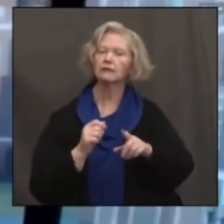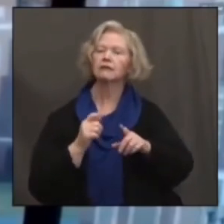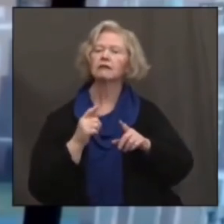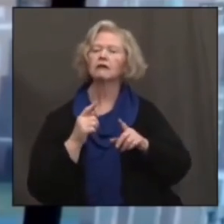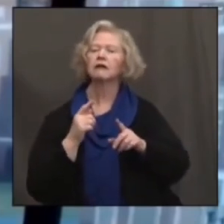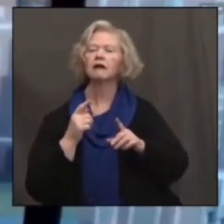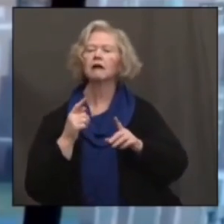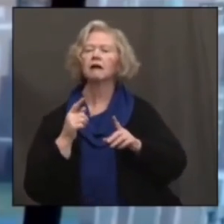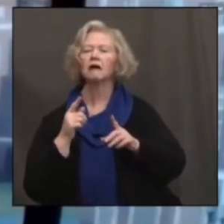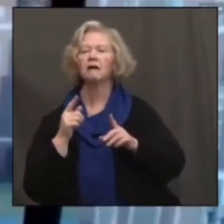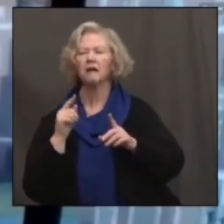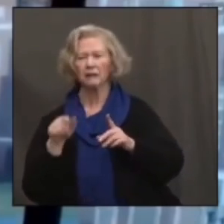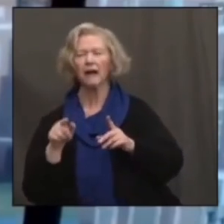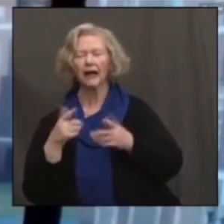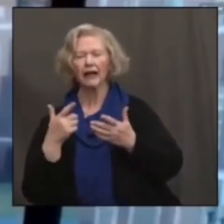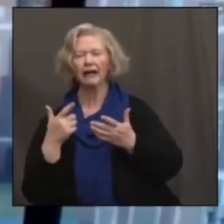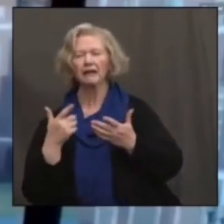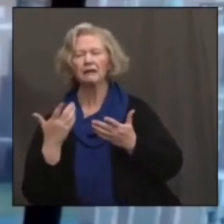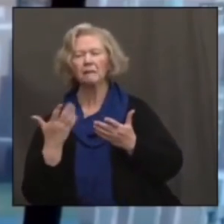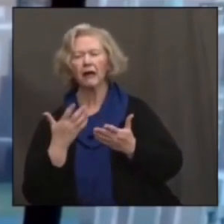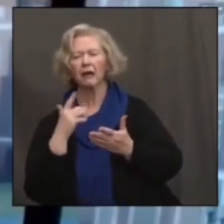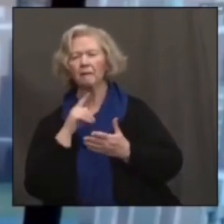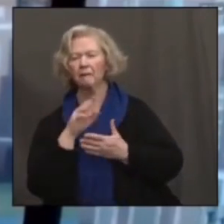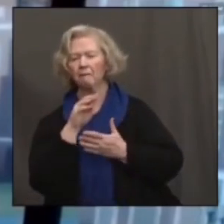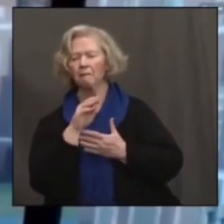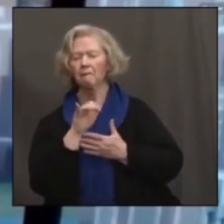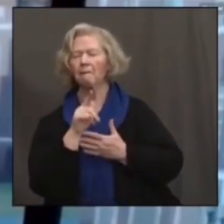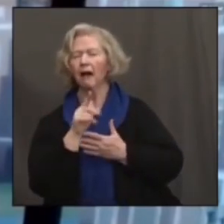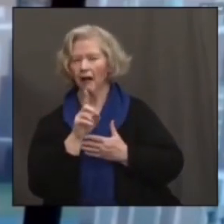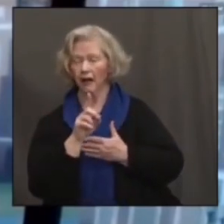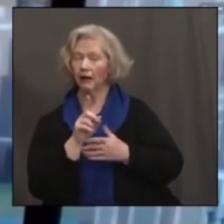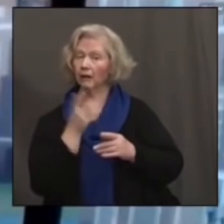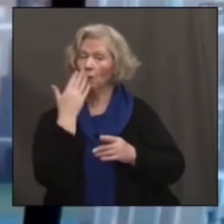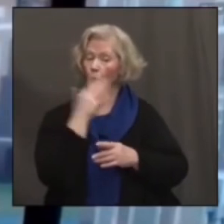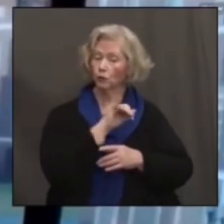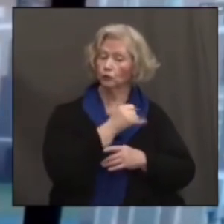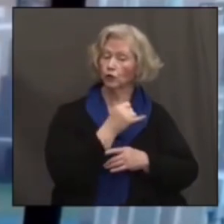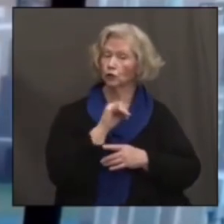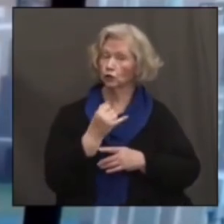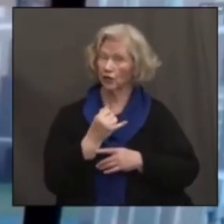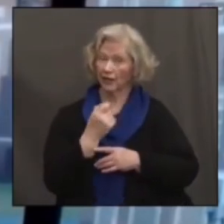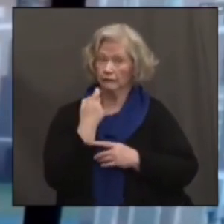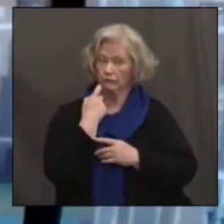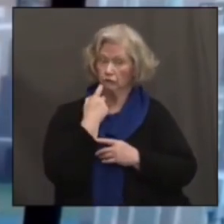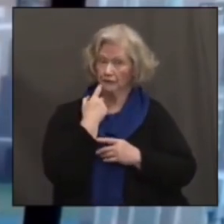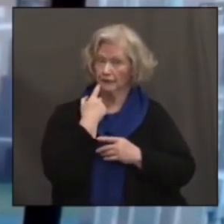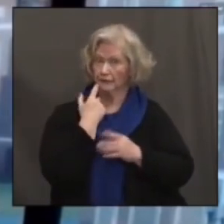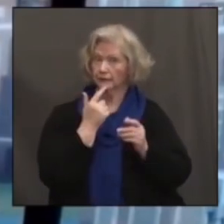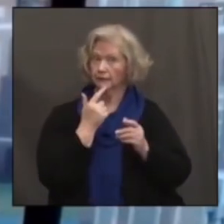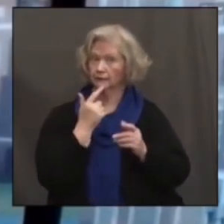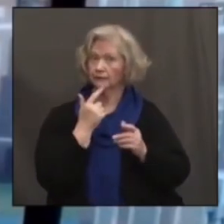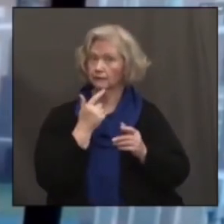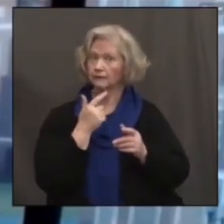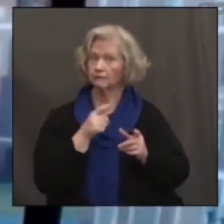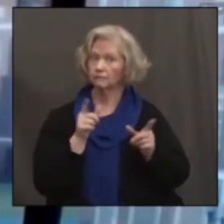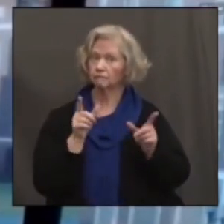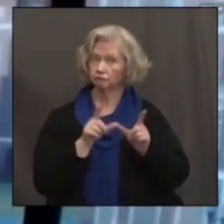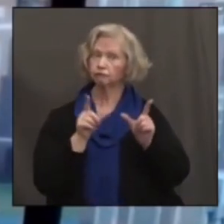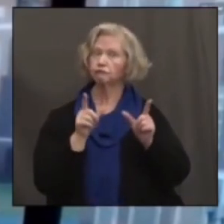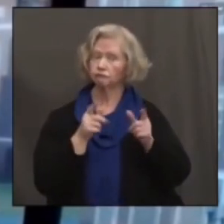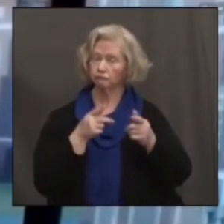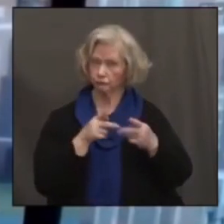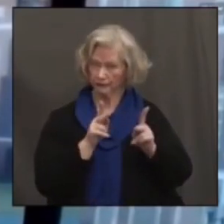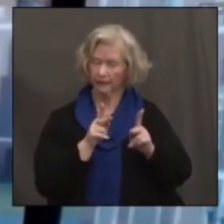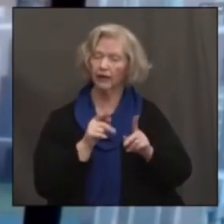disease. But actually, when this is the case with the J&J vaccine, which was just recently licensed, it was actually quite